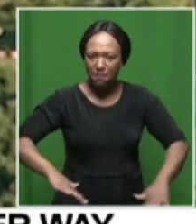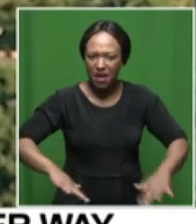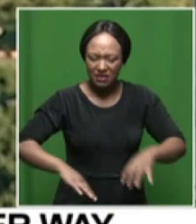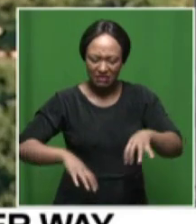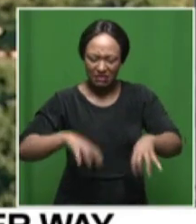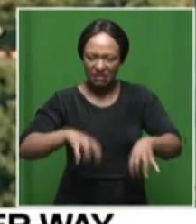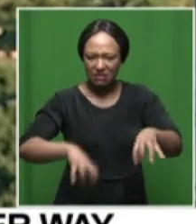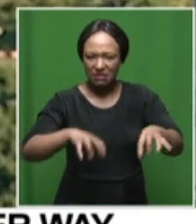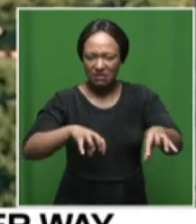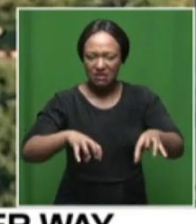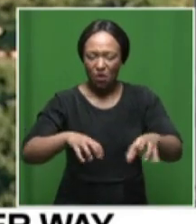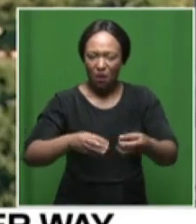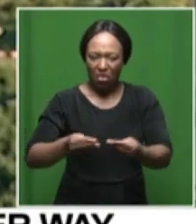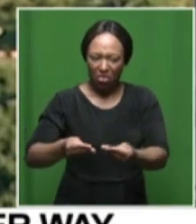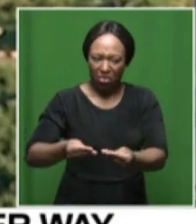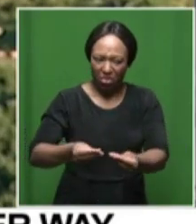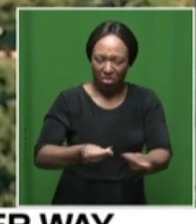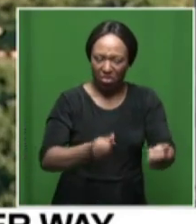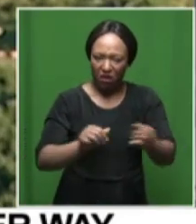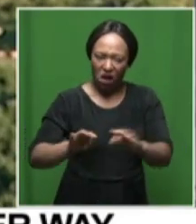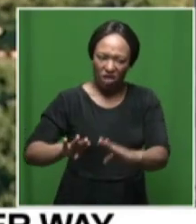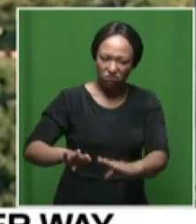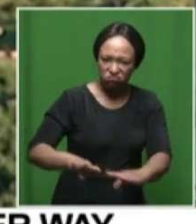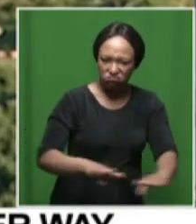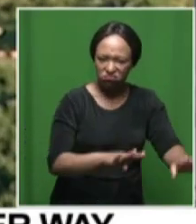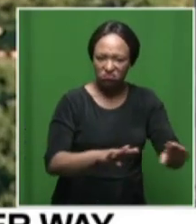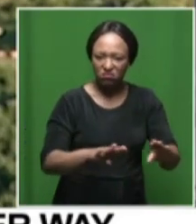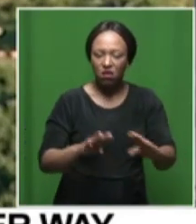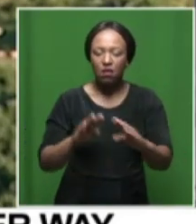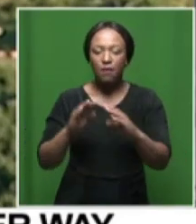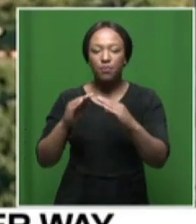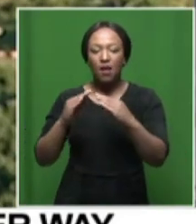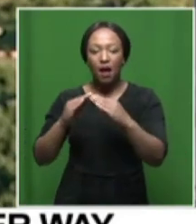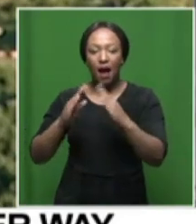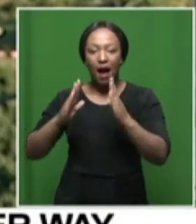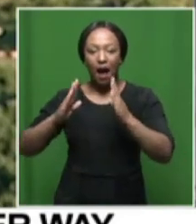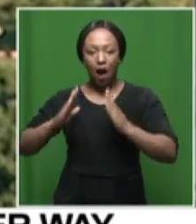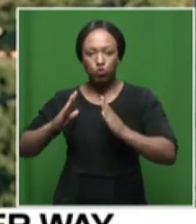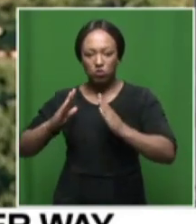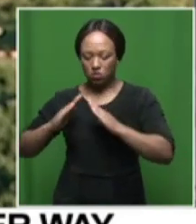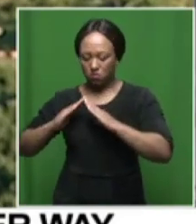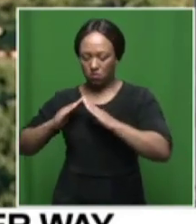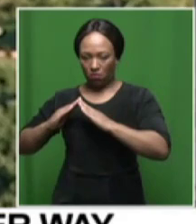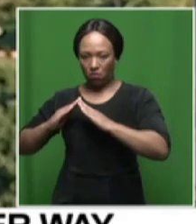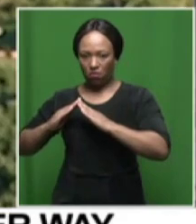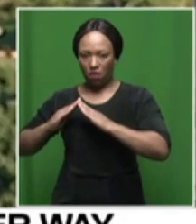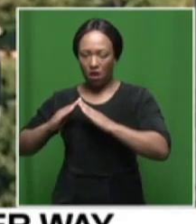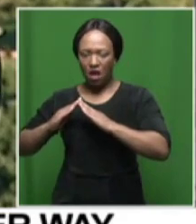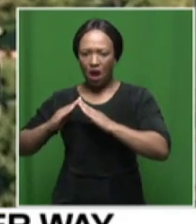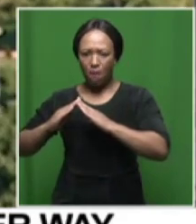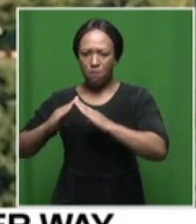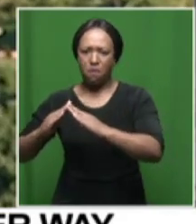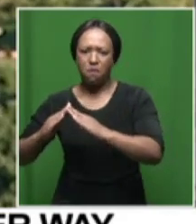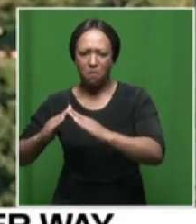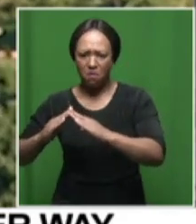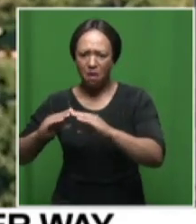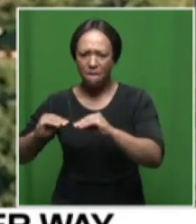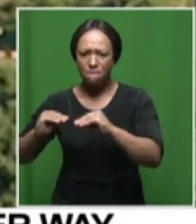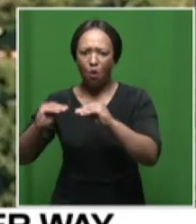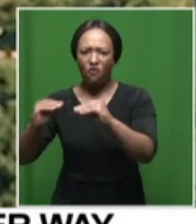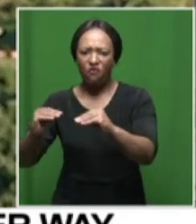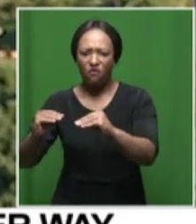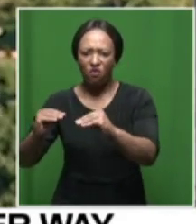the house and this church actually as it stands now it has moved from its initial position where you can see from that